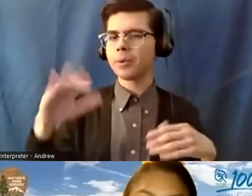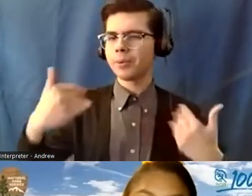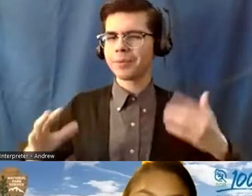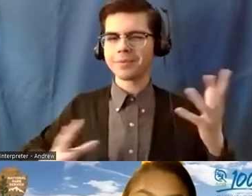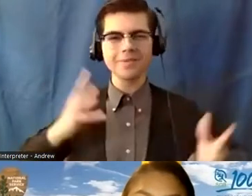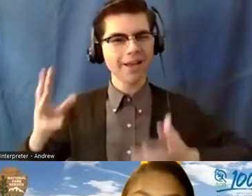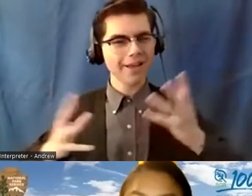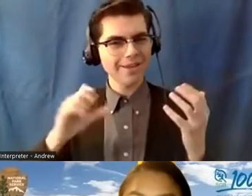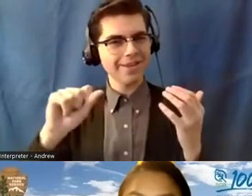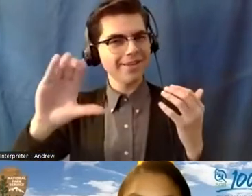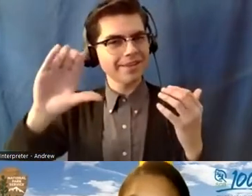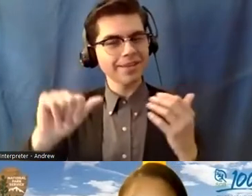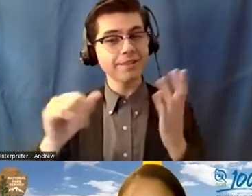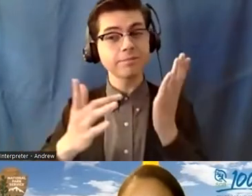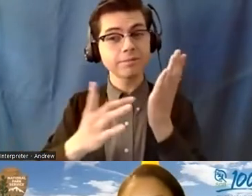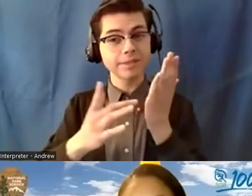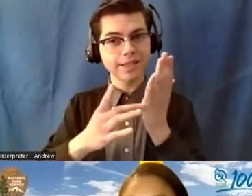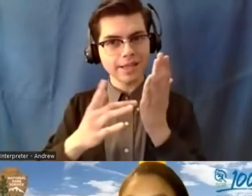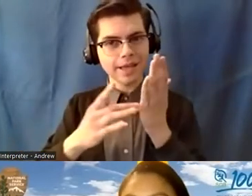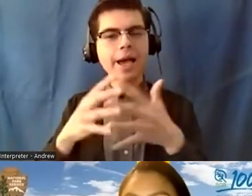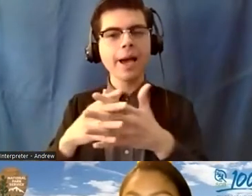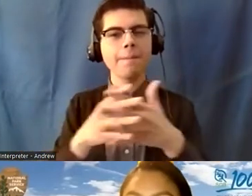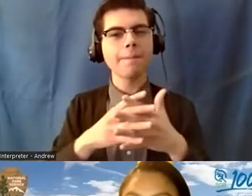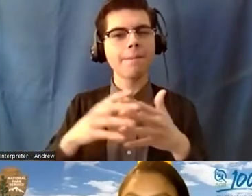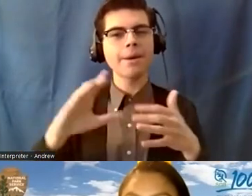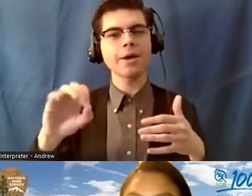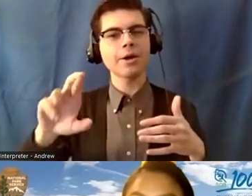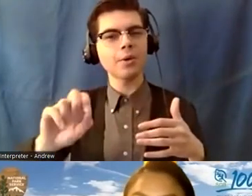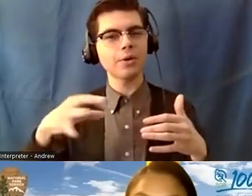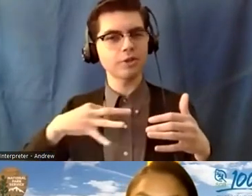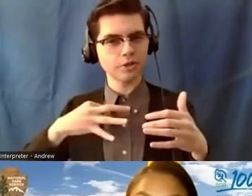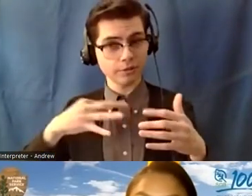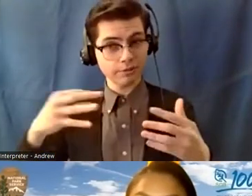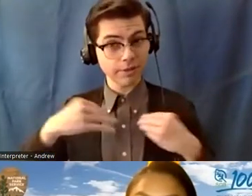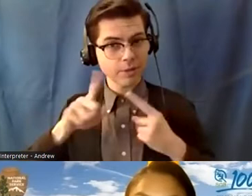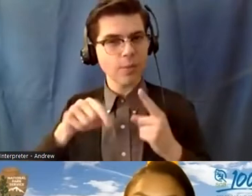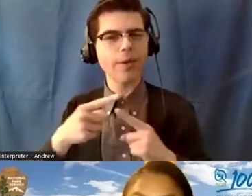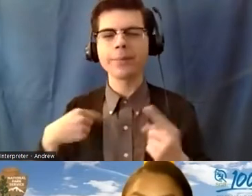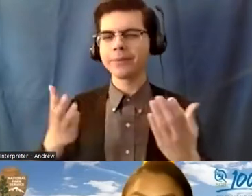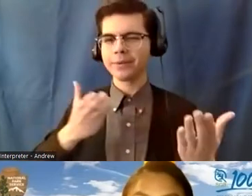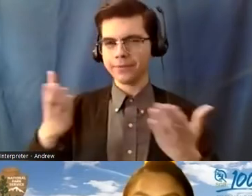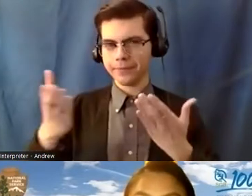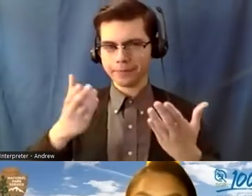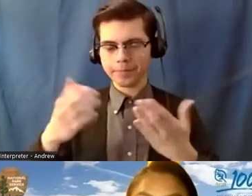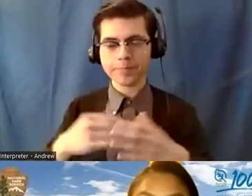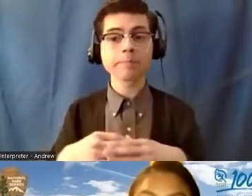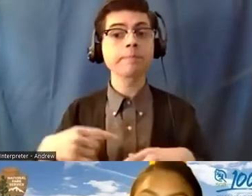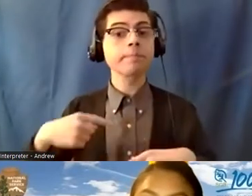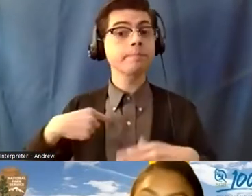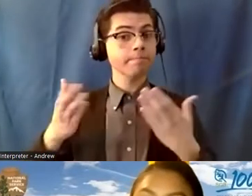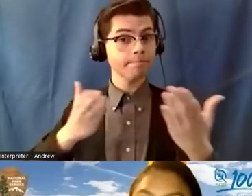SCA Technical AmeriCorps shirt that I received when I was in service. I